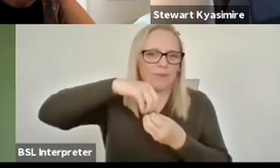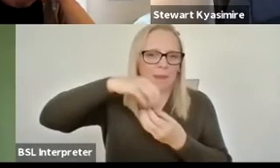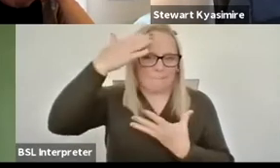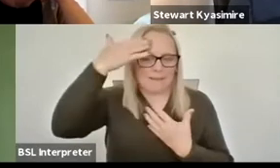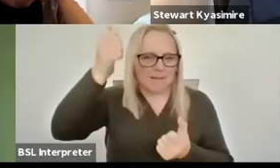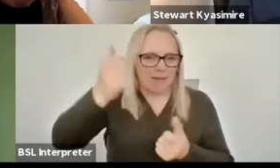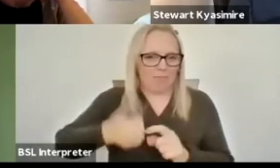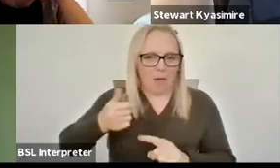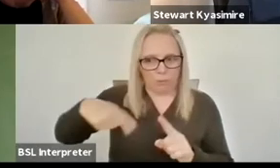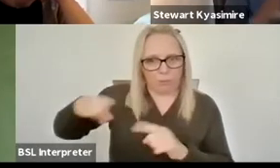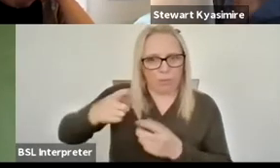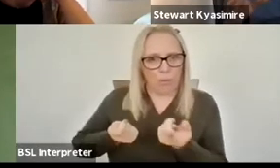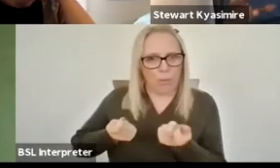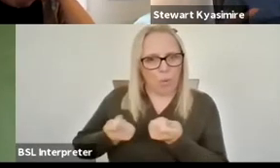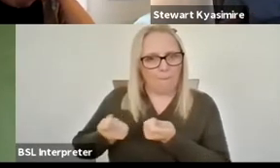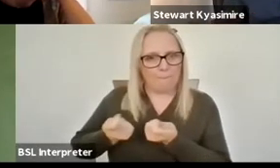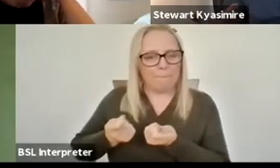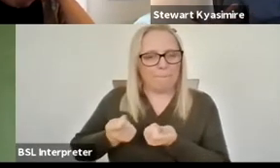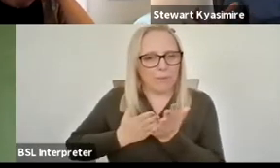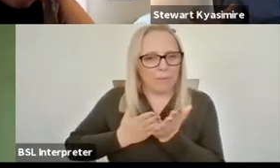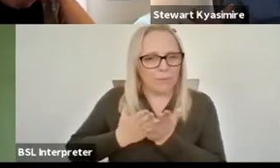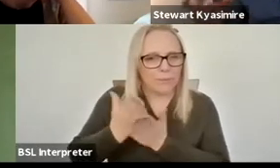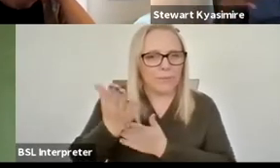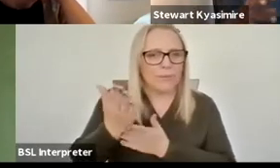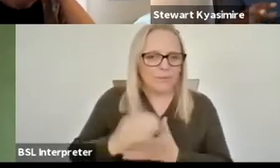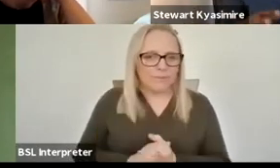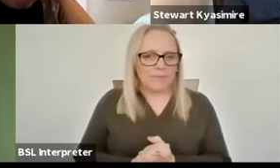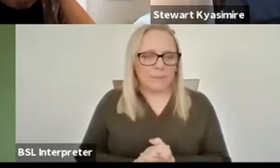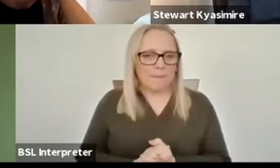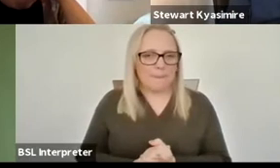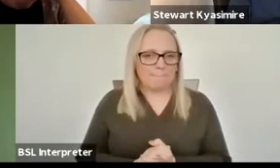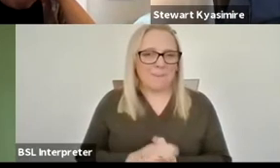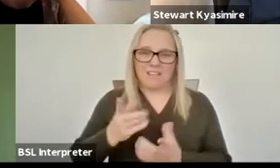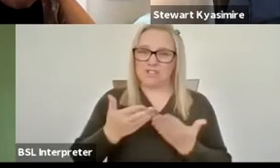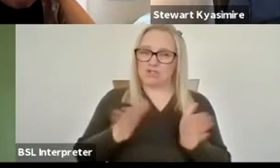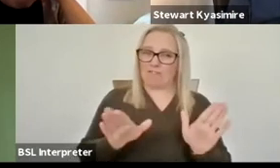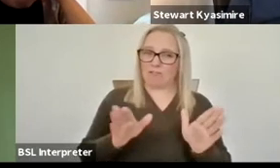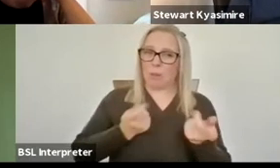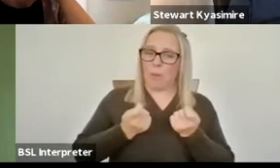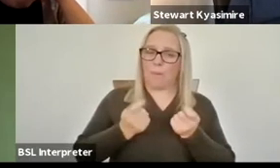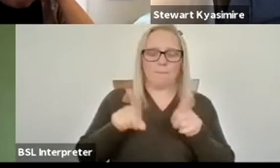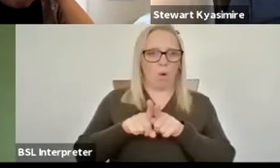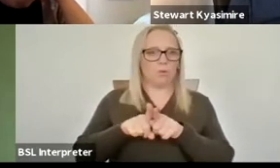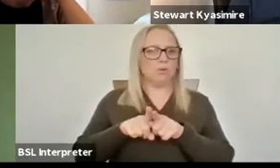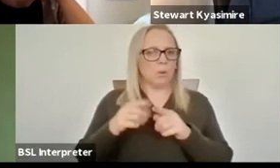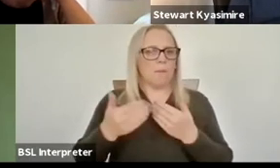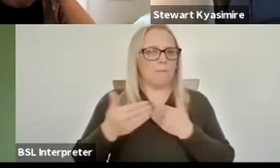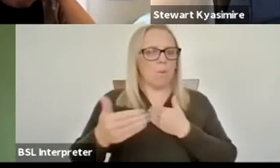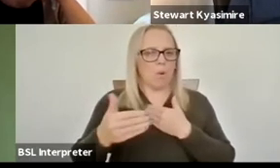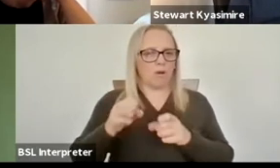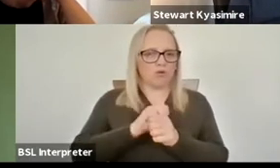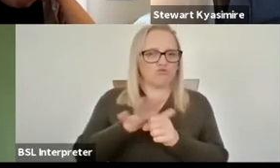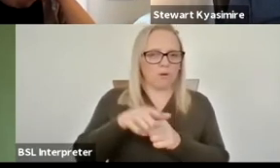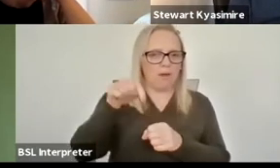um in general but also more so um during these times and i think that's something that maybe we all need to address